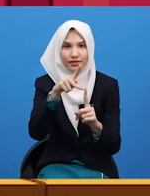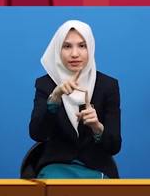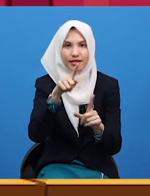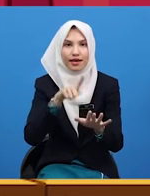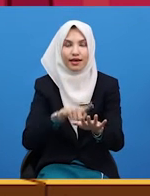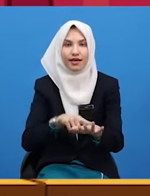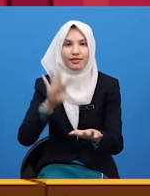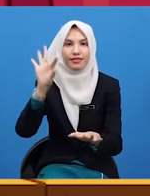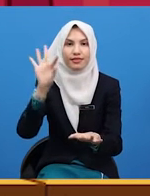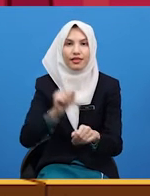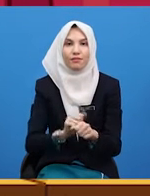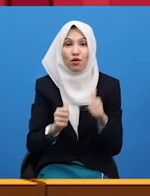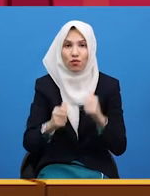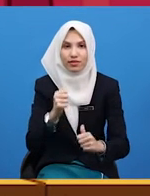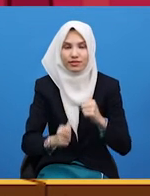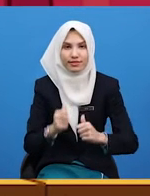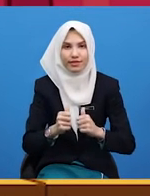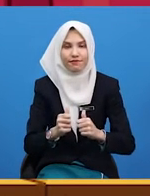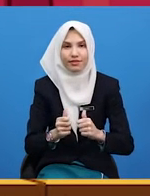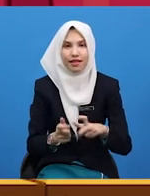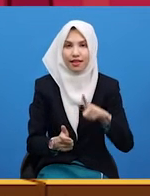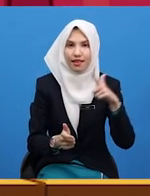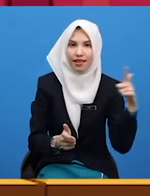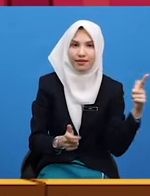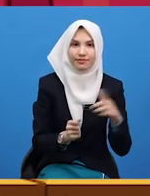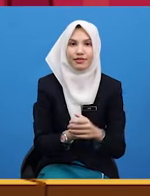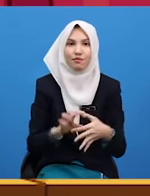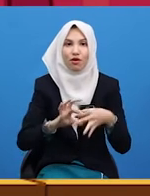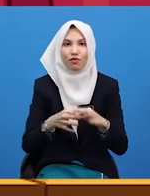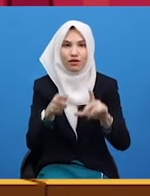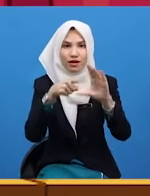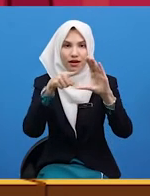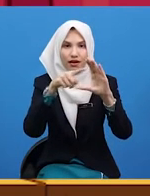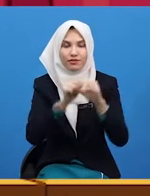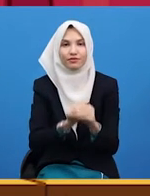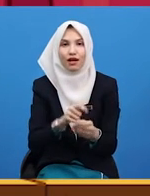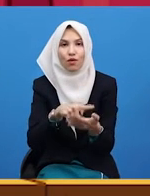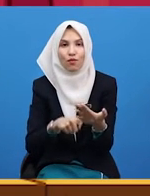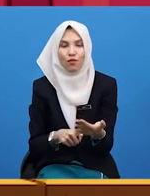which is at the left side of the clock, what will we say?